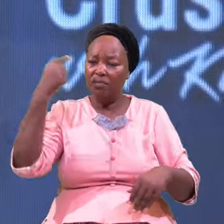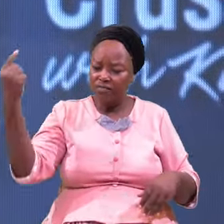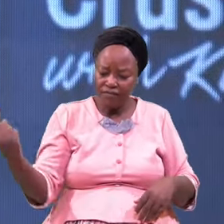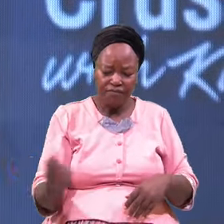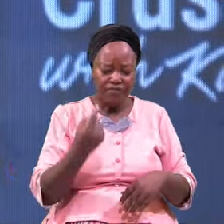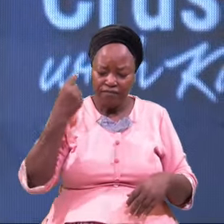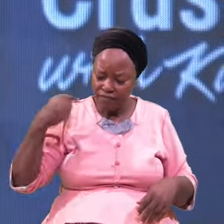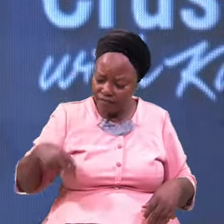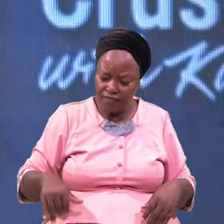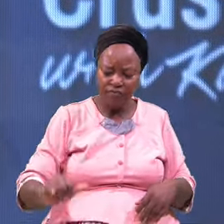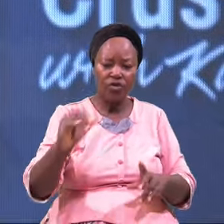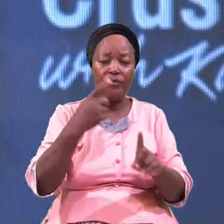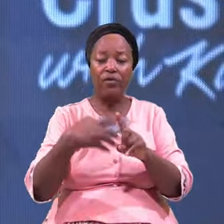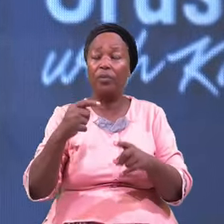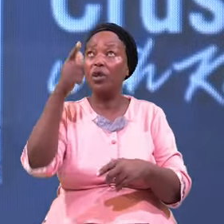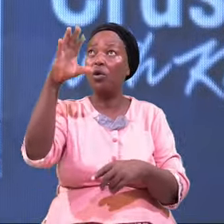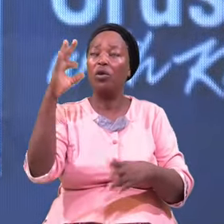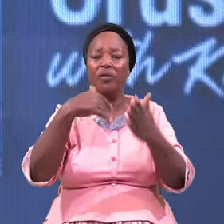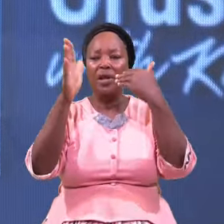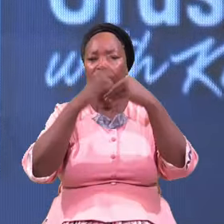Ever From The God Of Heaven